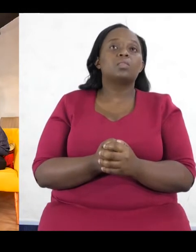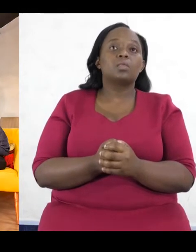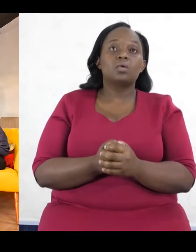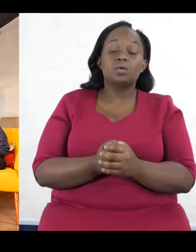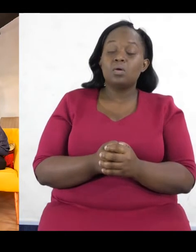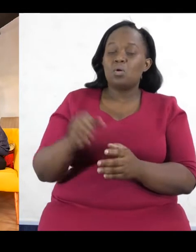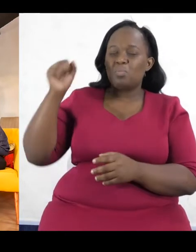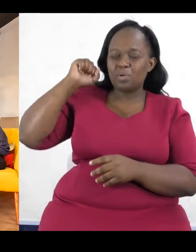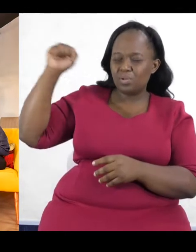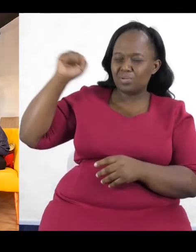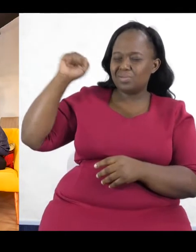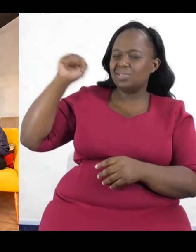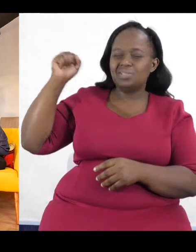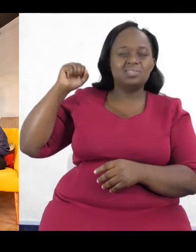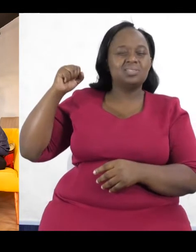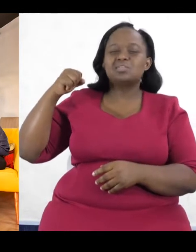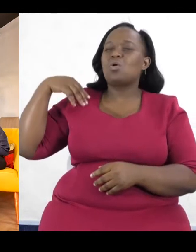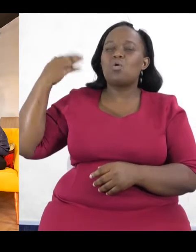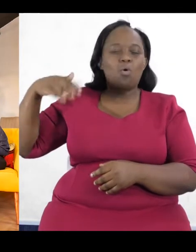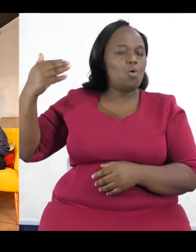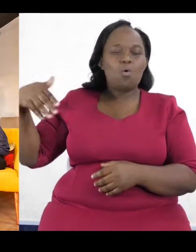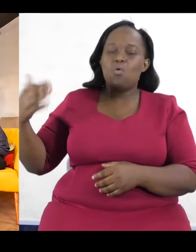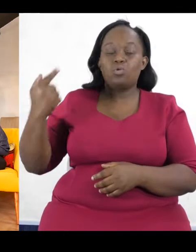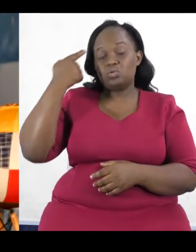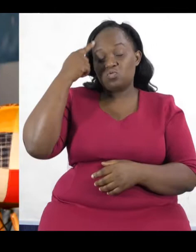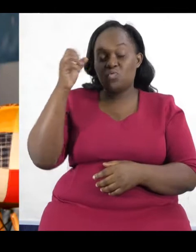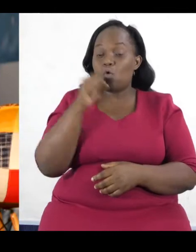at the end of the day, politics has always been run by the older people.